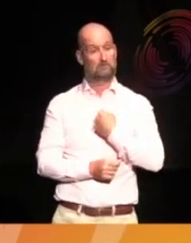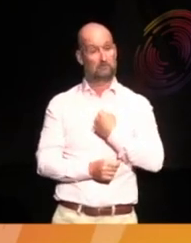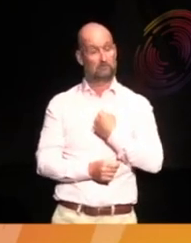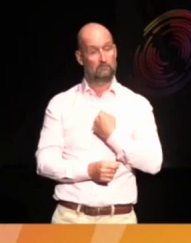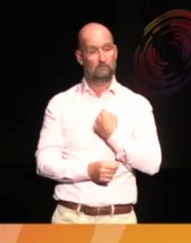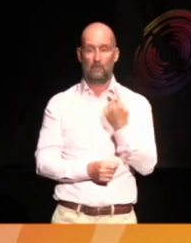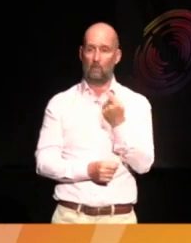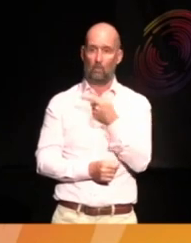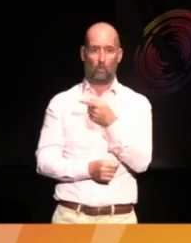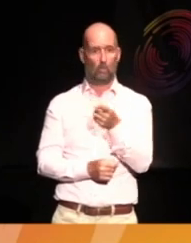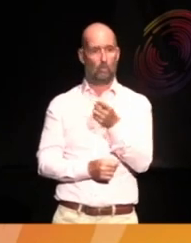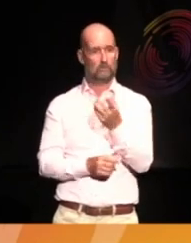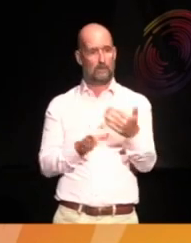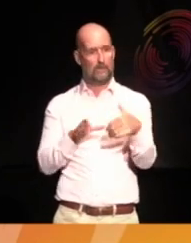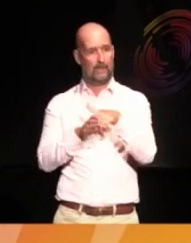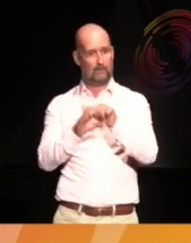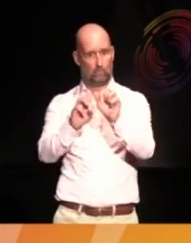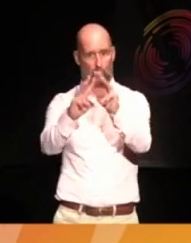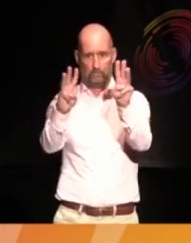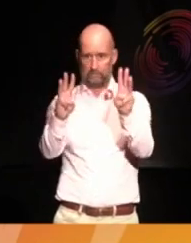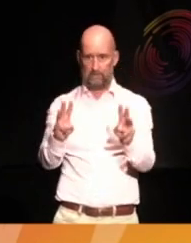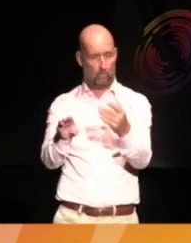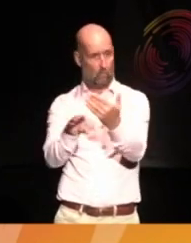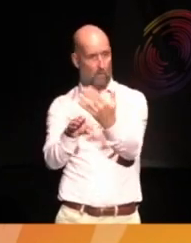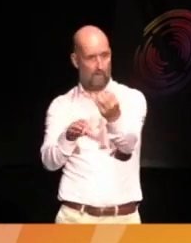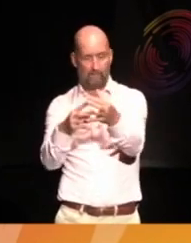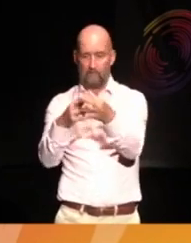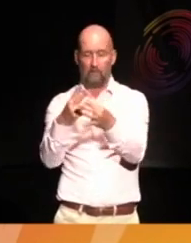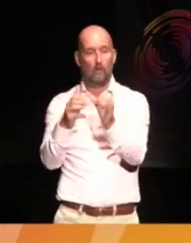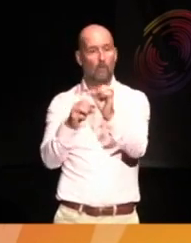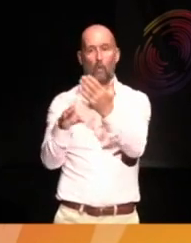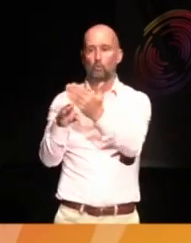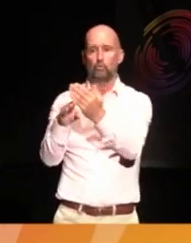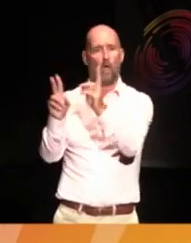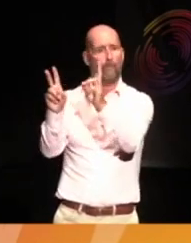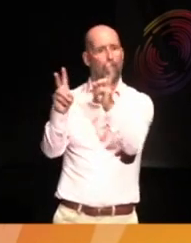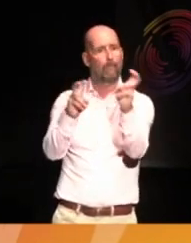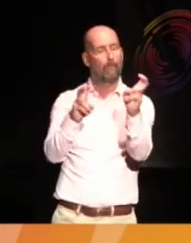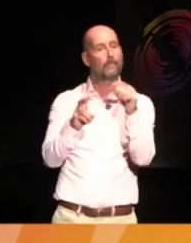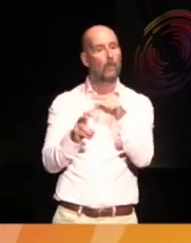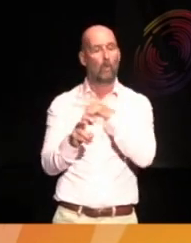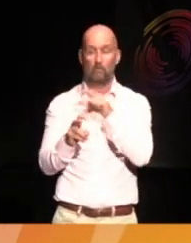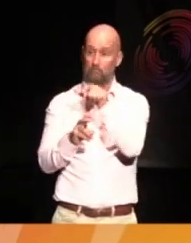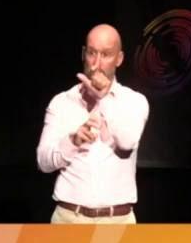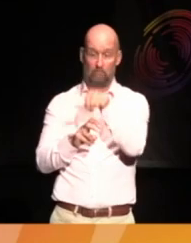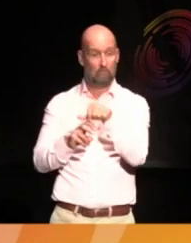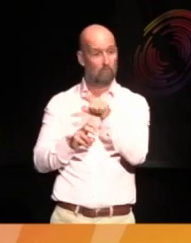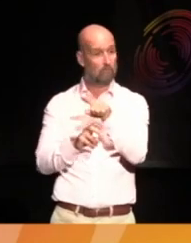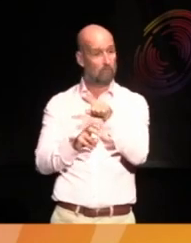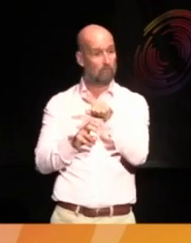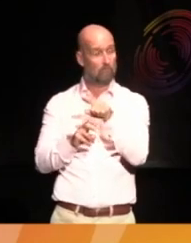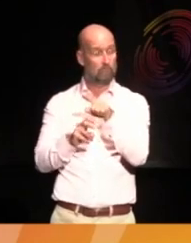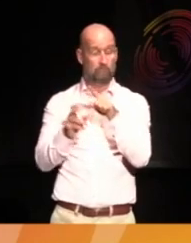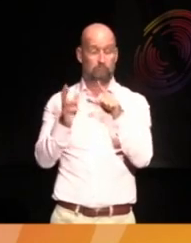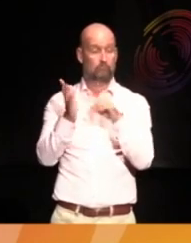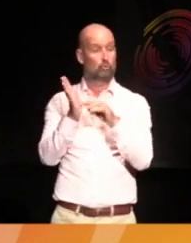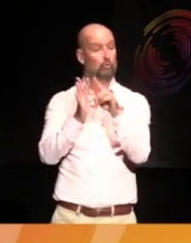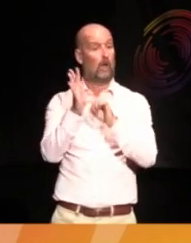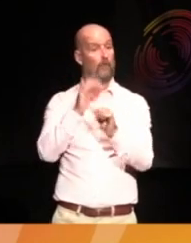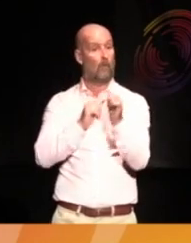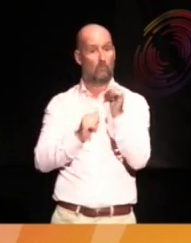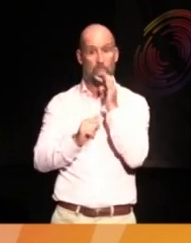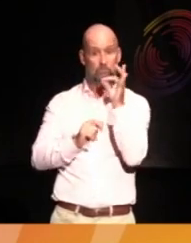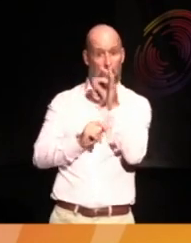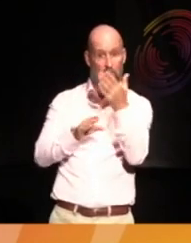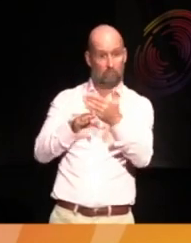who's working in your museum, who, what, those roles, we rewrote the role that Njabu has gone for.